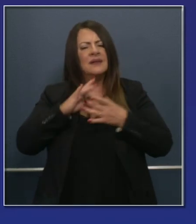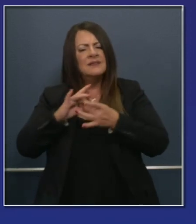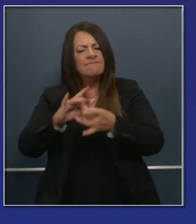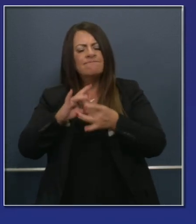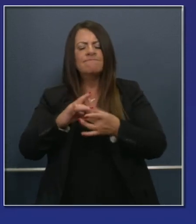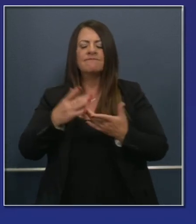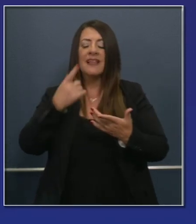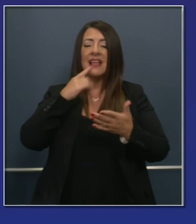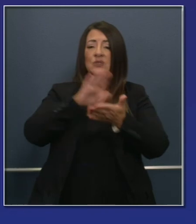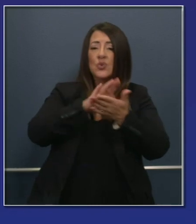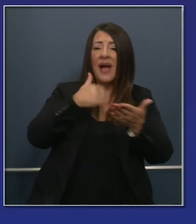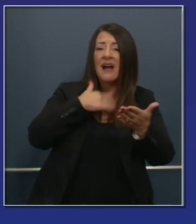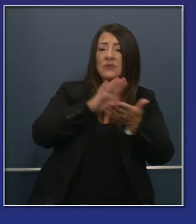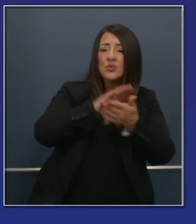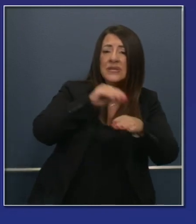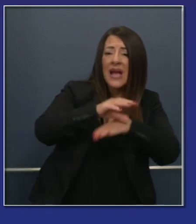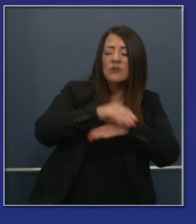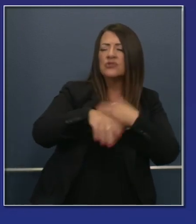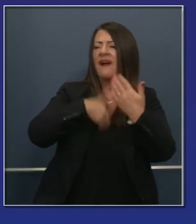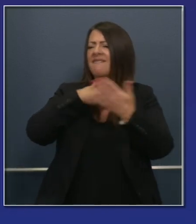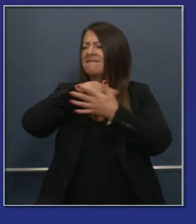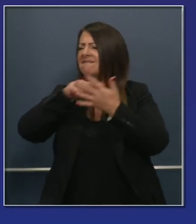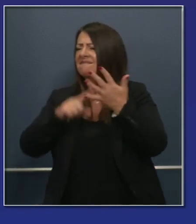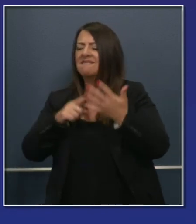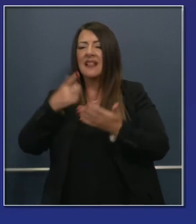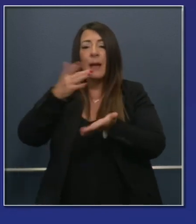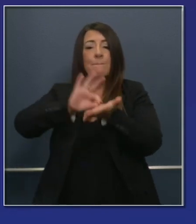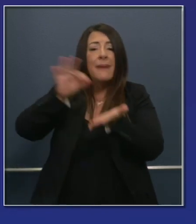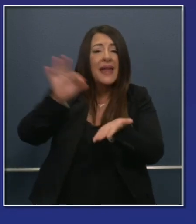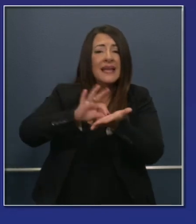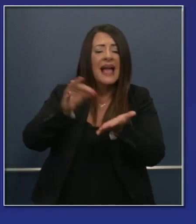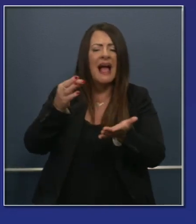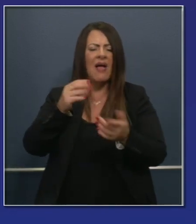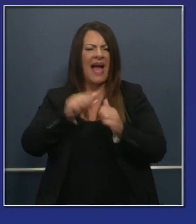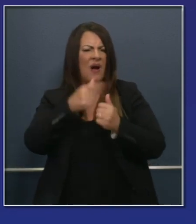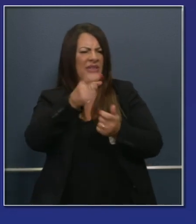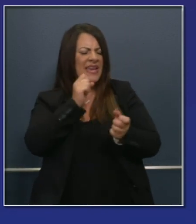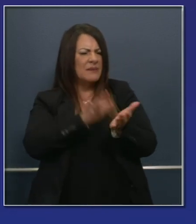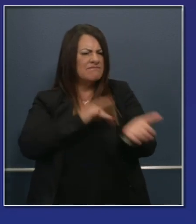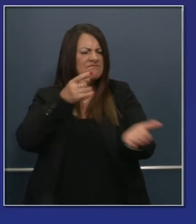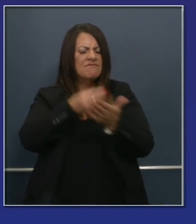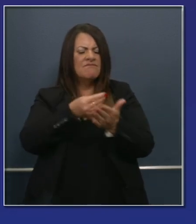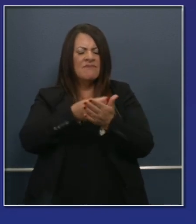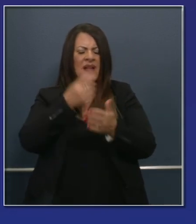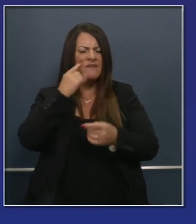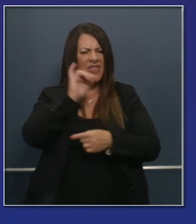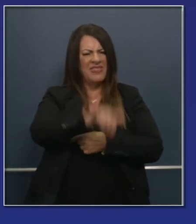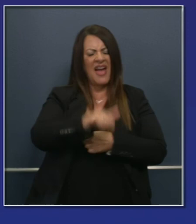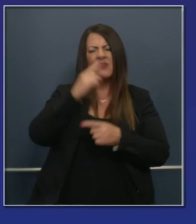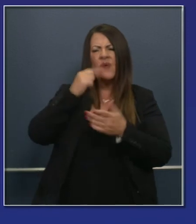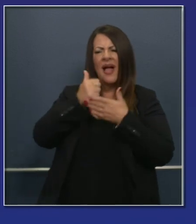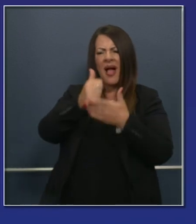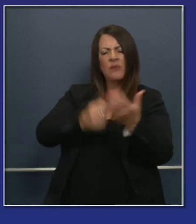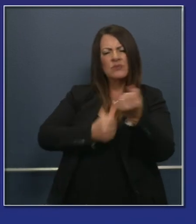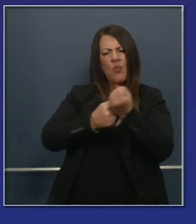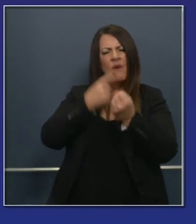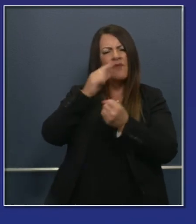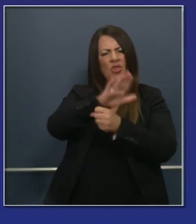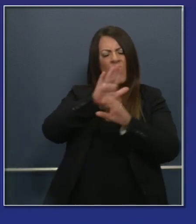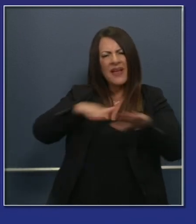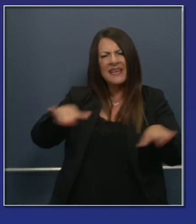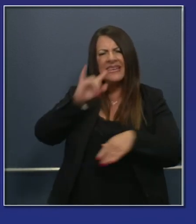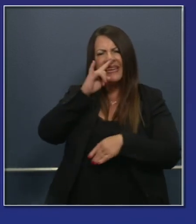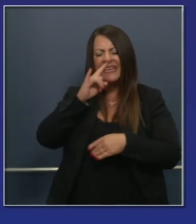resources. We've been working with school districts to maximize Medi-Cal dollars and, you know, created a counseling coalition to help address